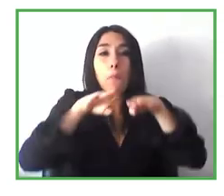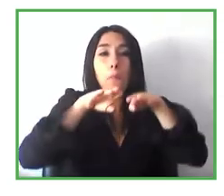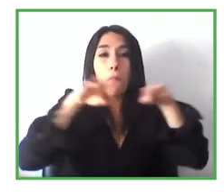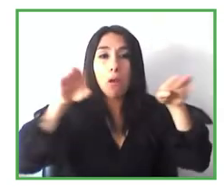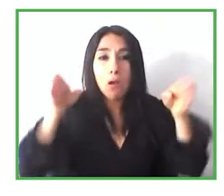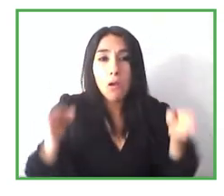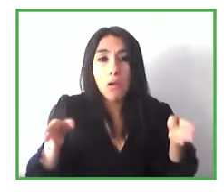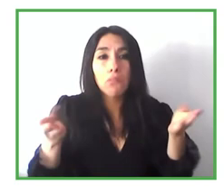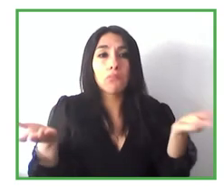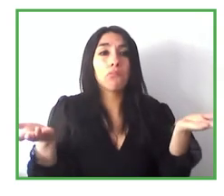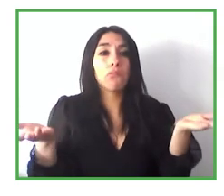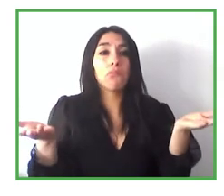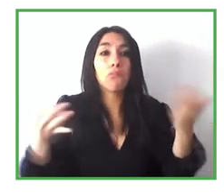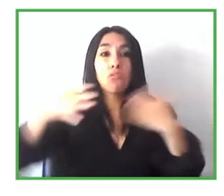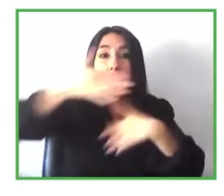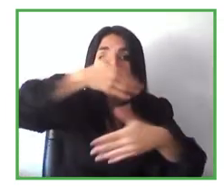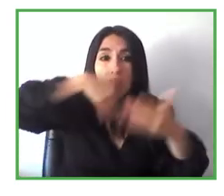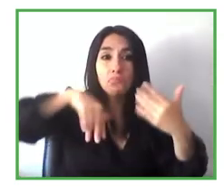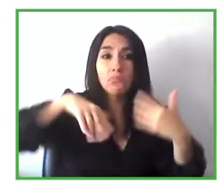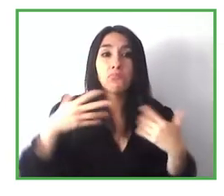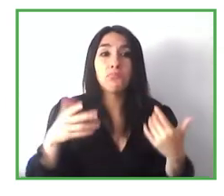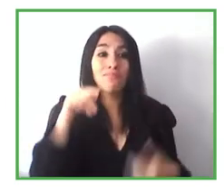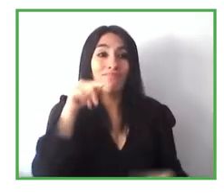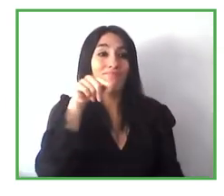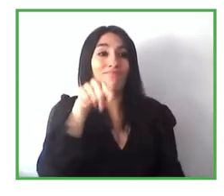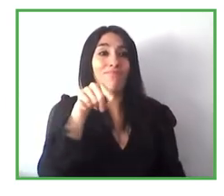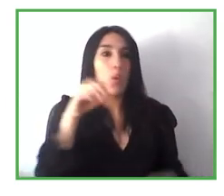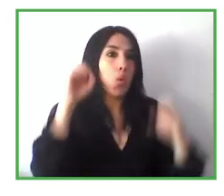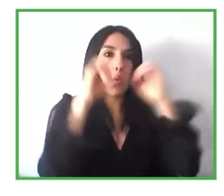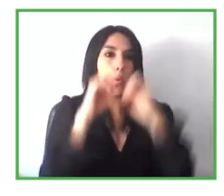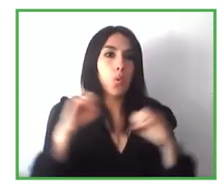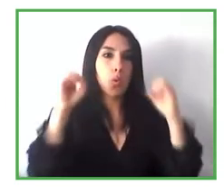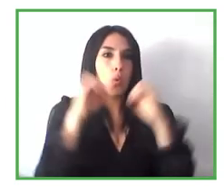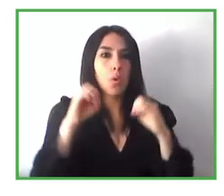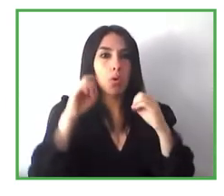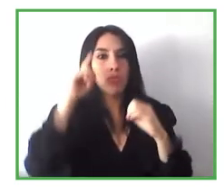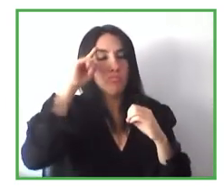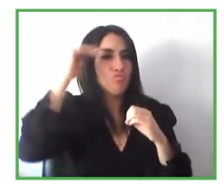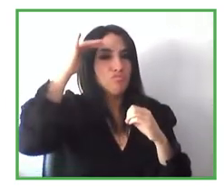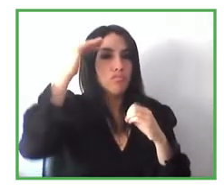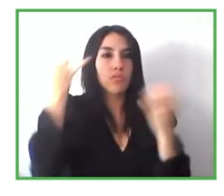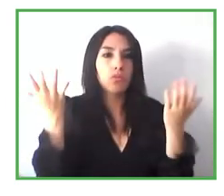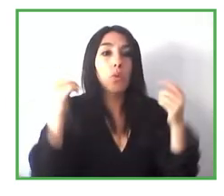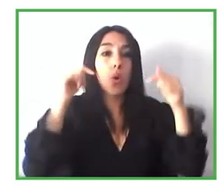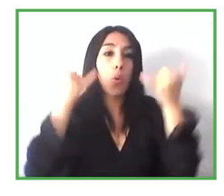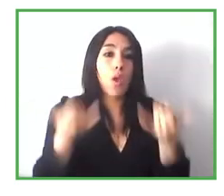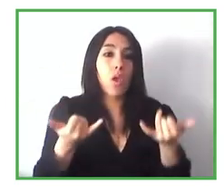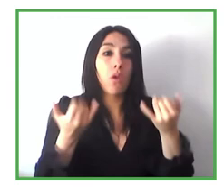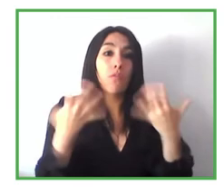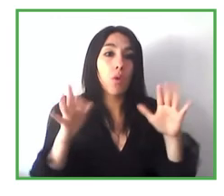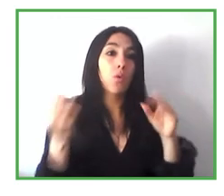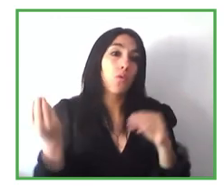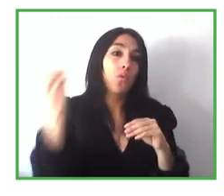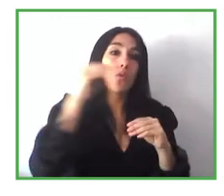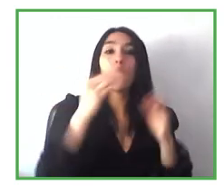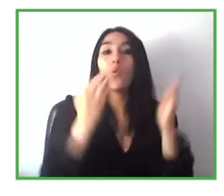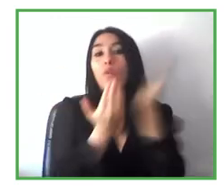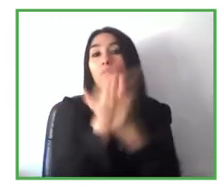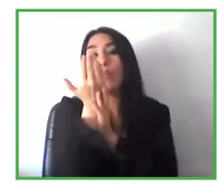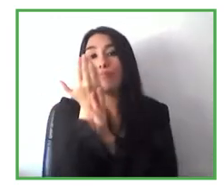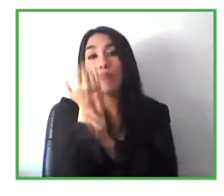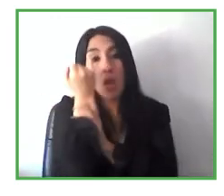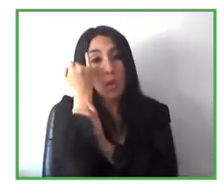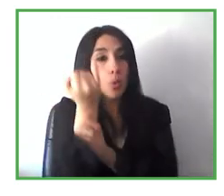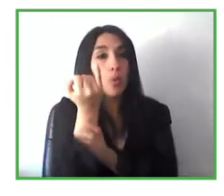products that did not have any logic inside and that did not change. They were maintained in a static way. So thanks to